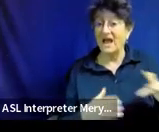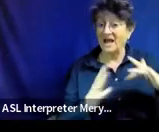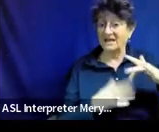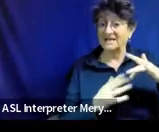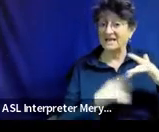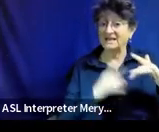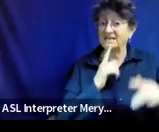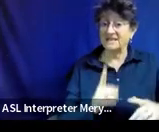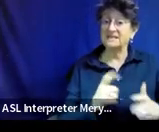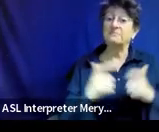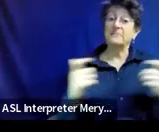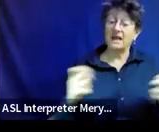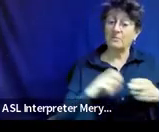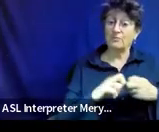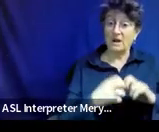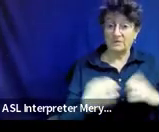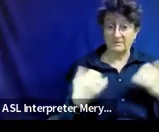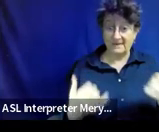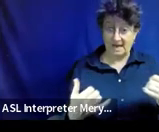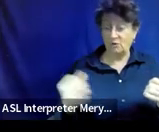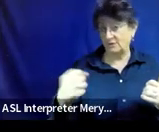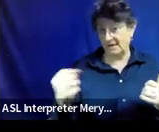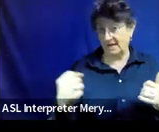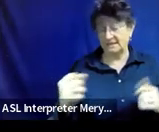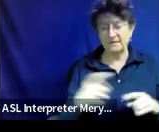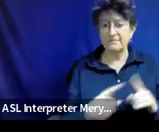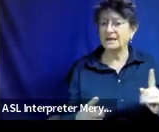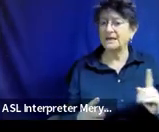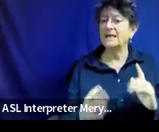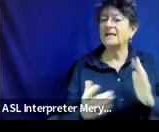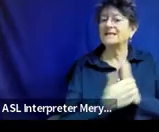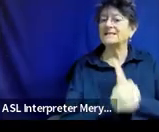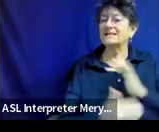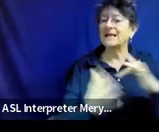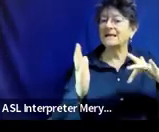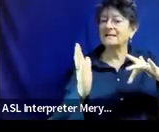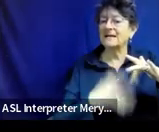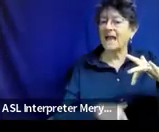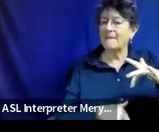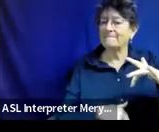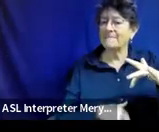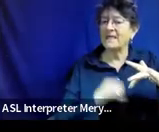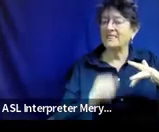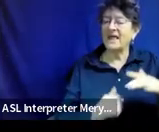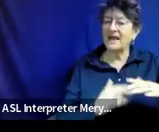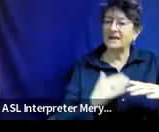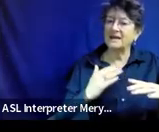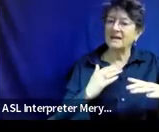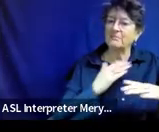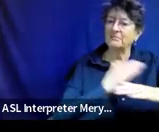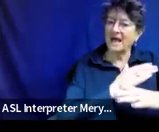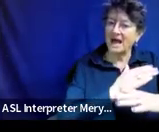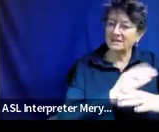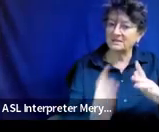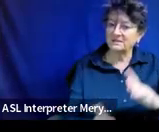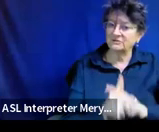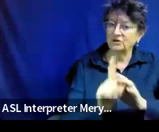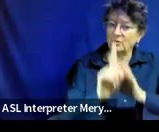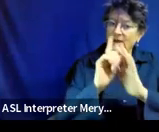problem now. But what are those skill gaps that are getting in the way of attendance? In this case,